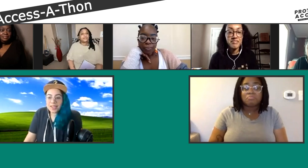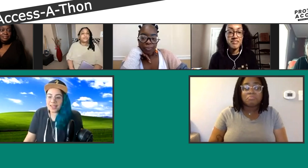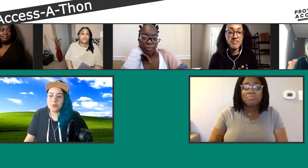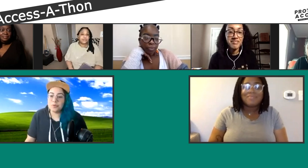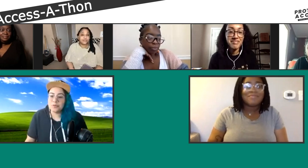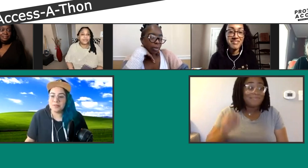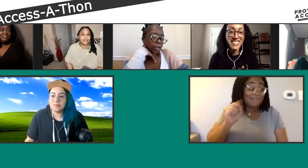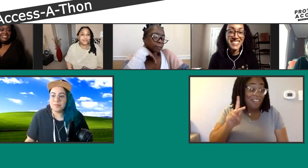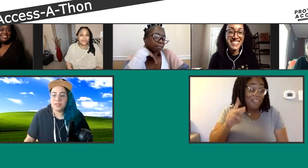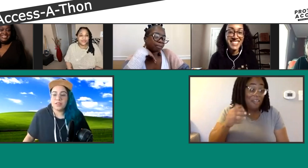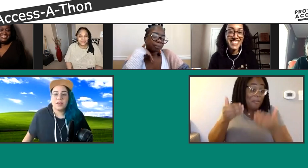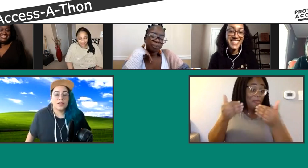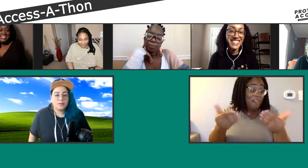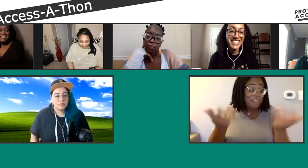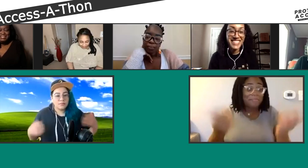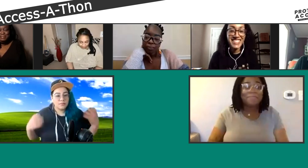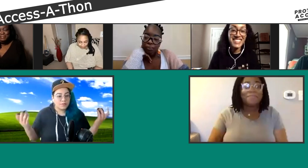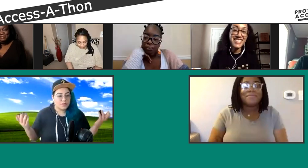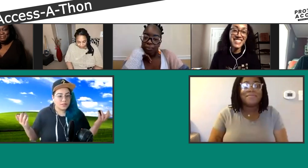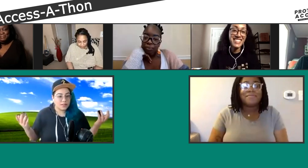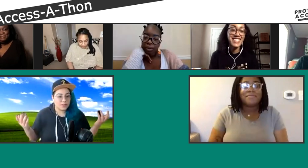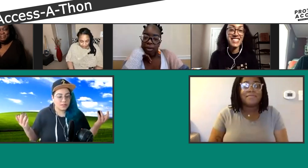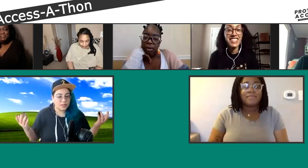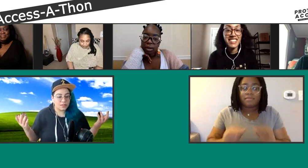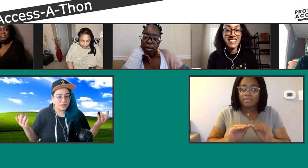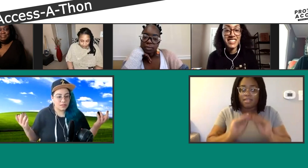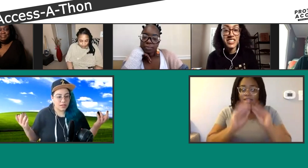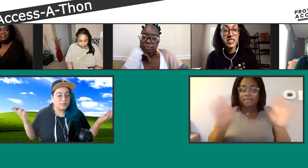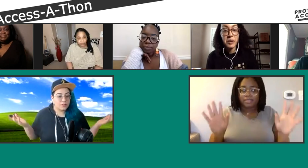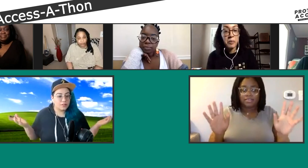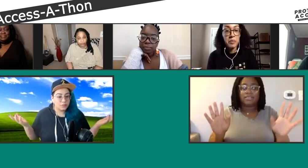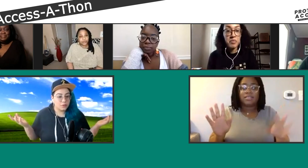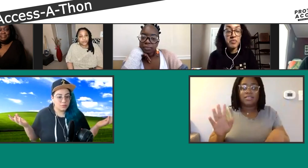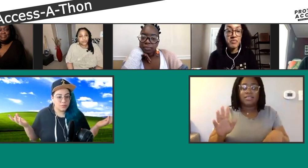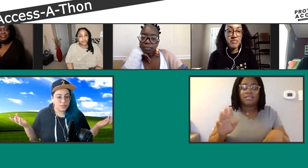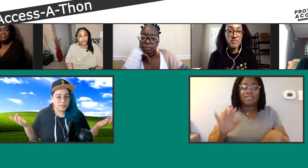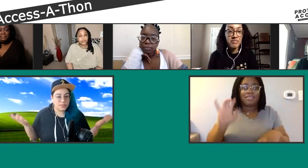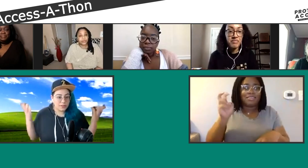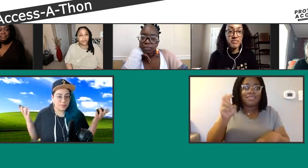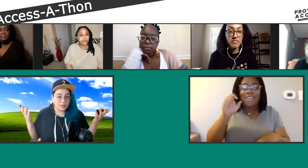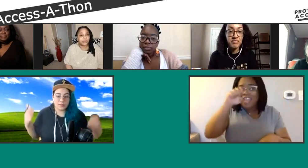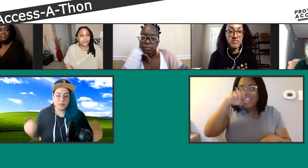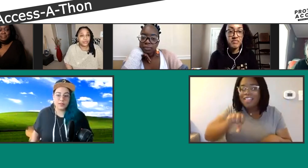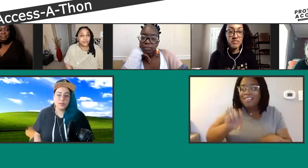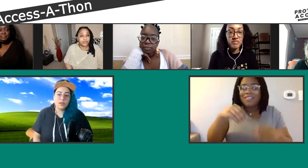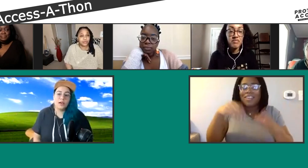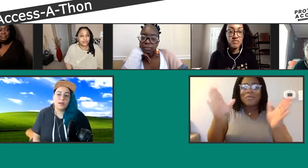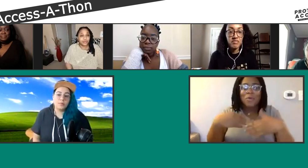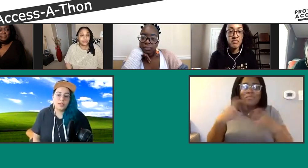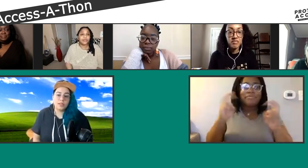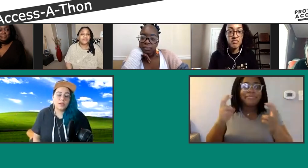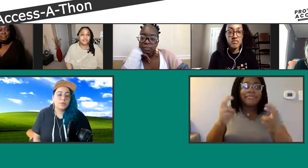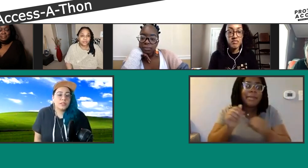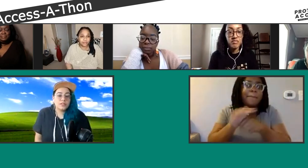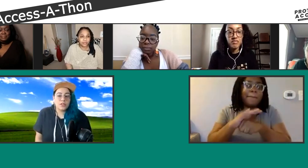Okay, I guess we will move on. Um, obviously, the elephant in the room is the pandemic. Um,